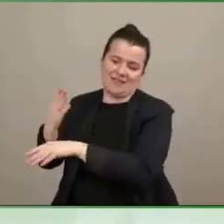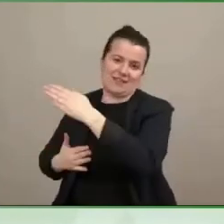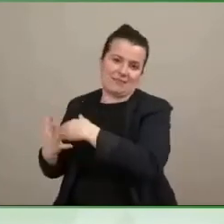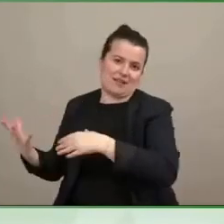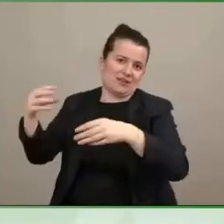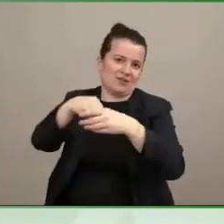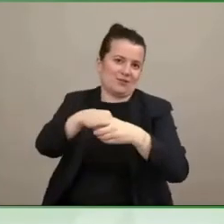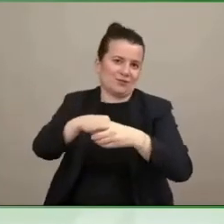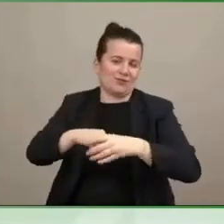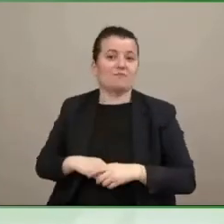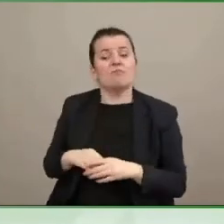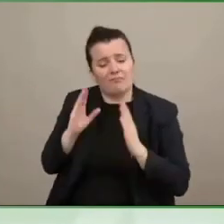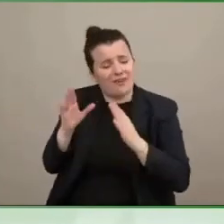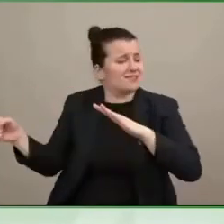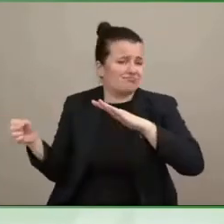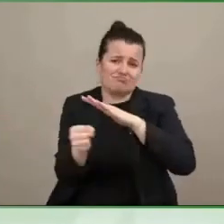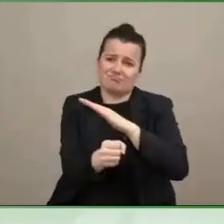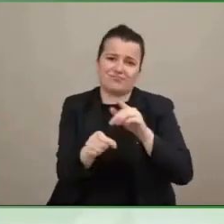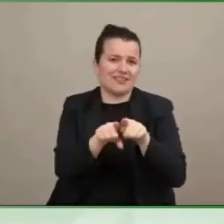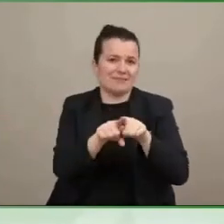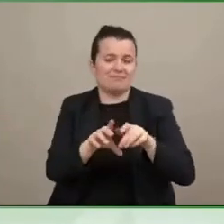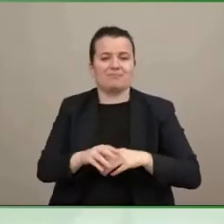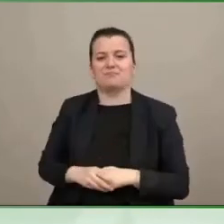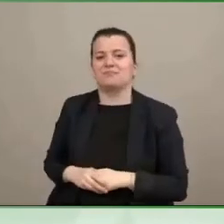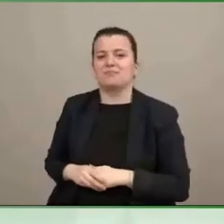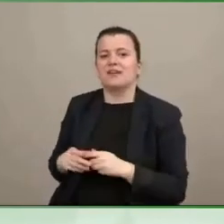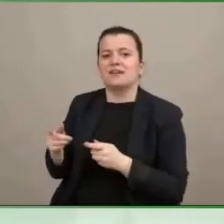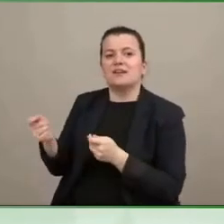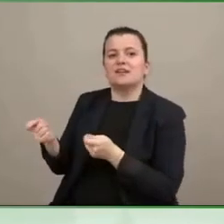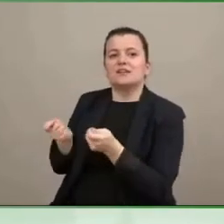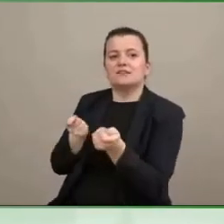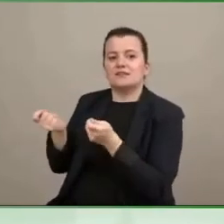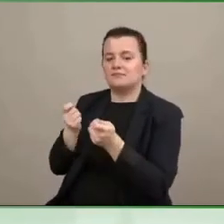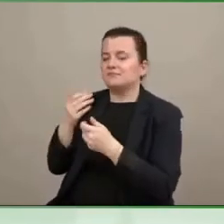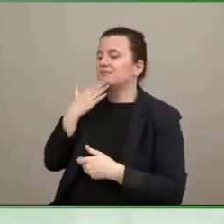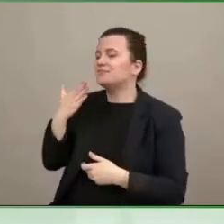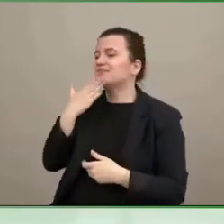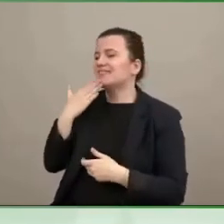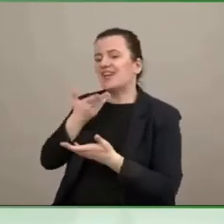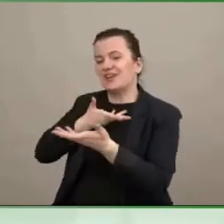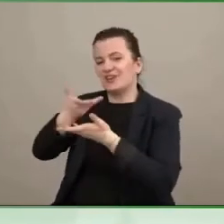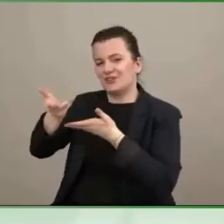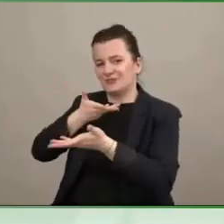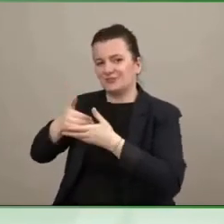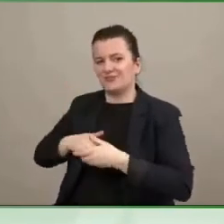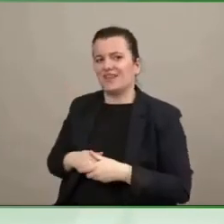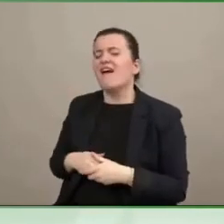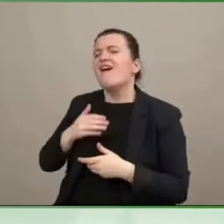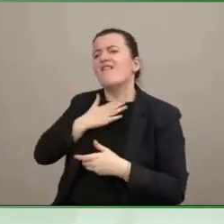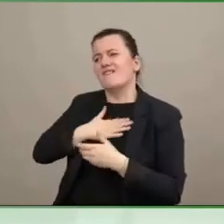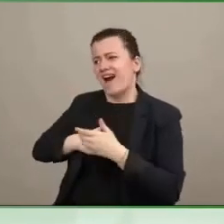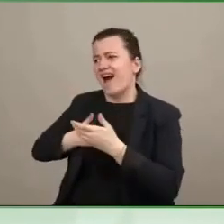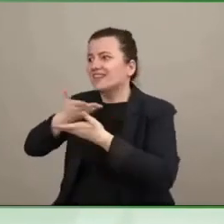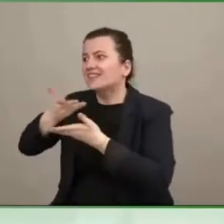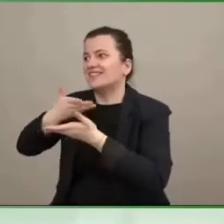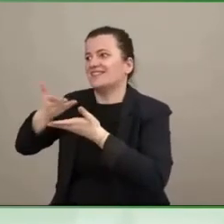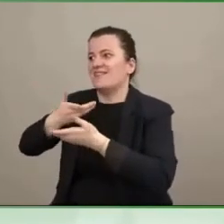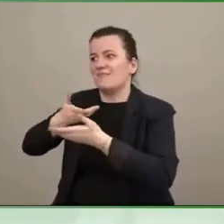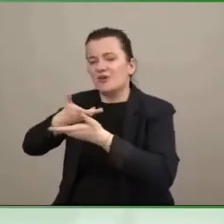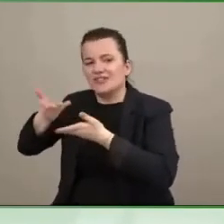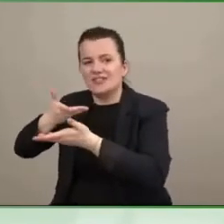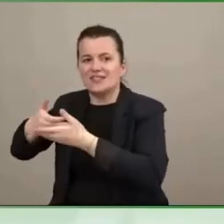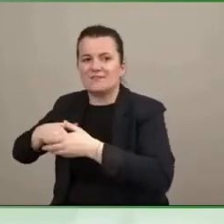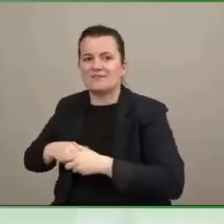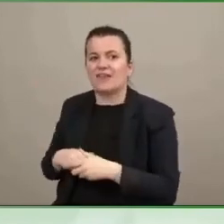I would love to carry on this discussion more. Maybe when I'm back in New York. I actually live in Ohio